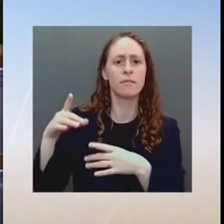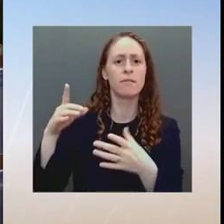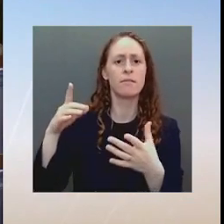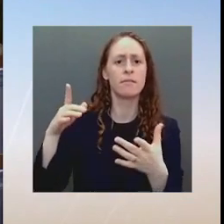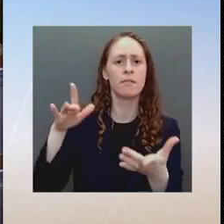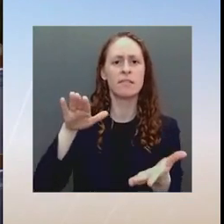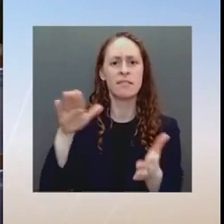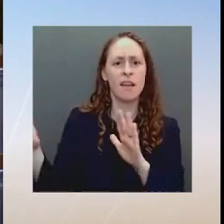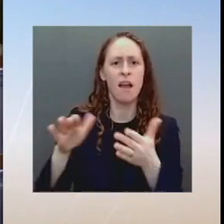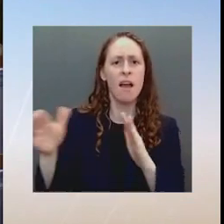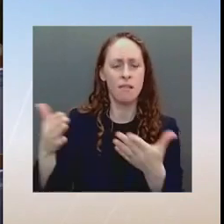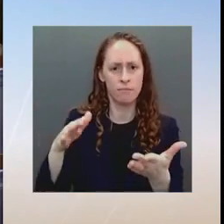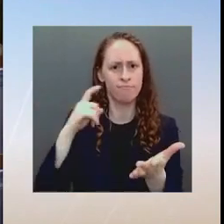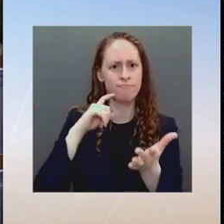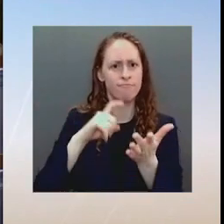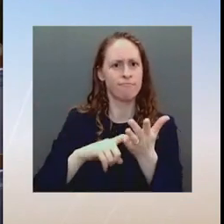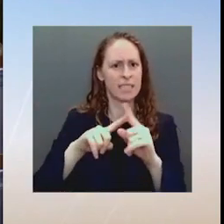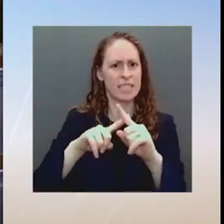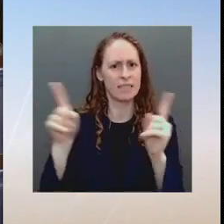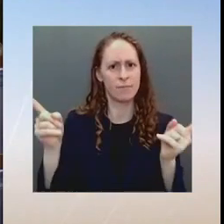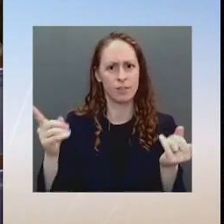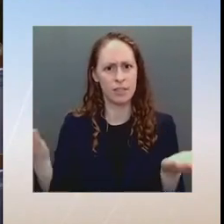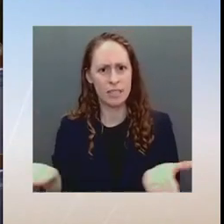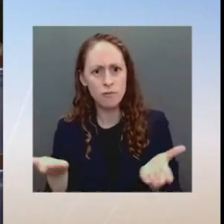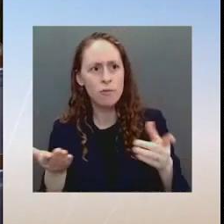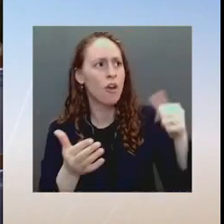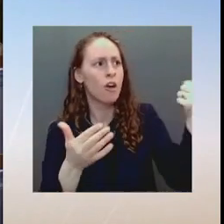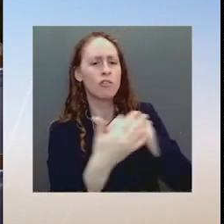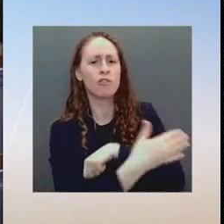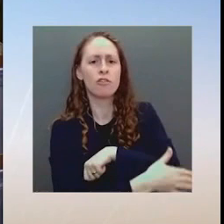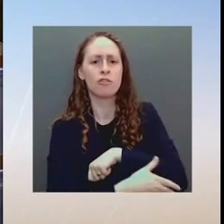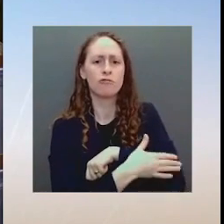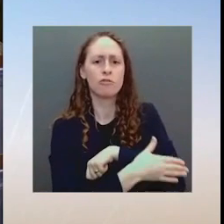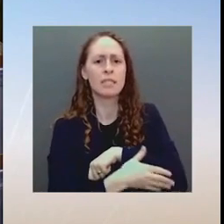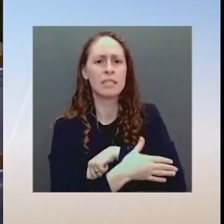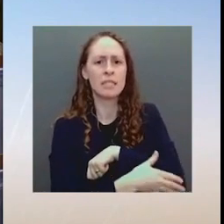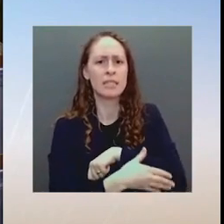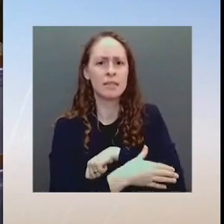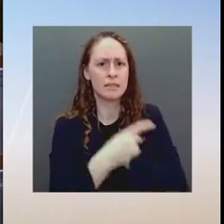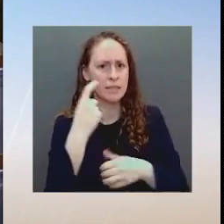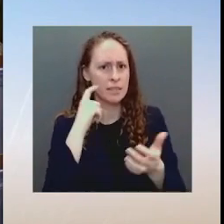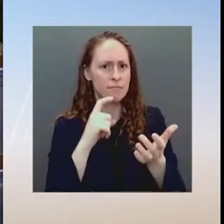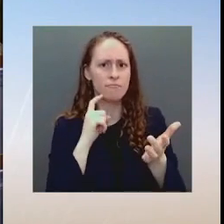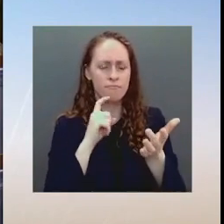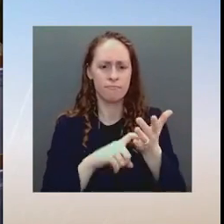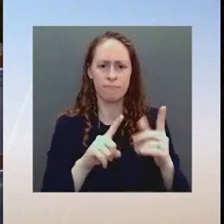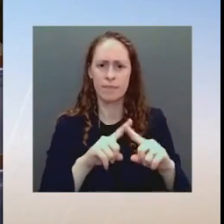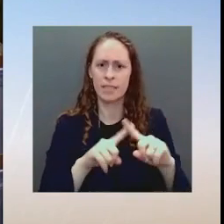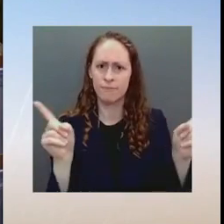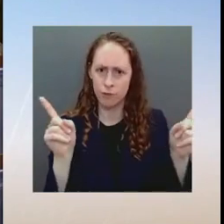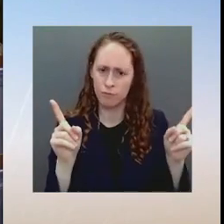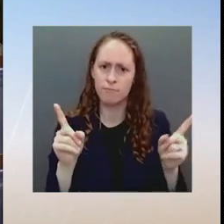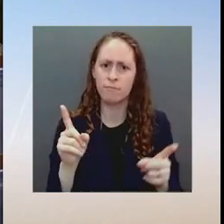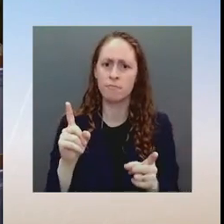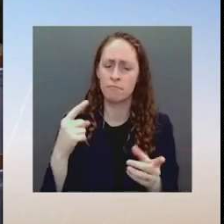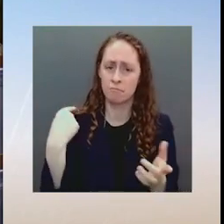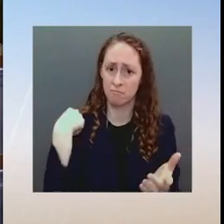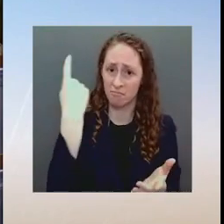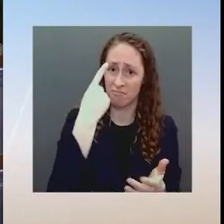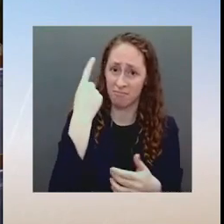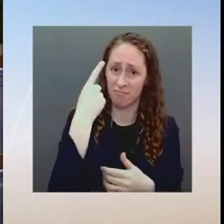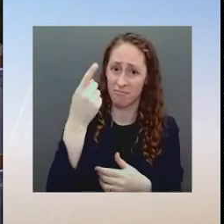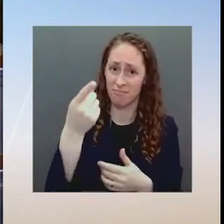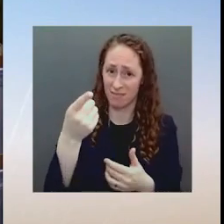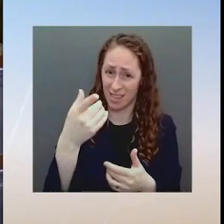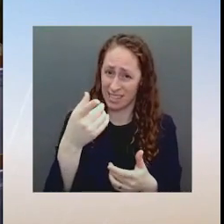that he bears responsibility that, you know, a year into office with this new wave, that the U.S. wasn't better prepared and that more people are dying here on a per capita basis